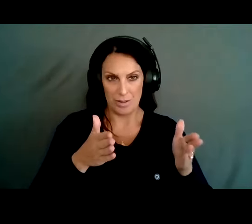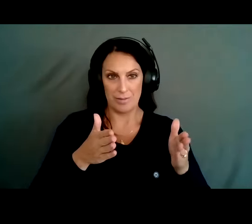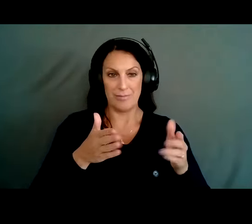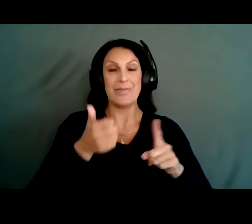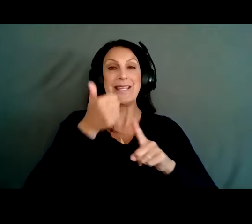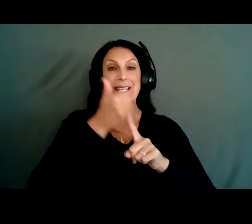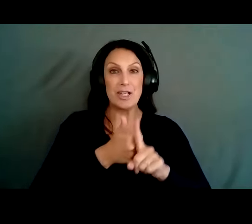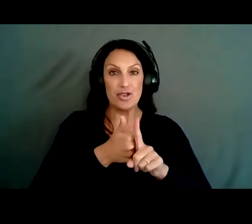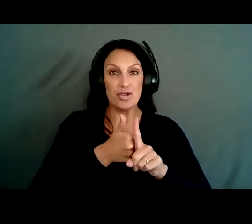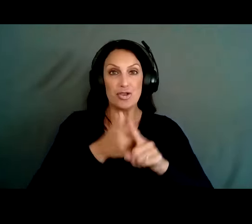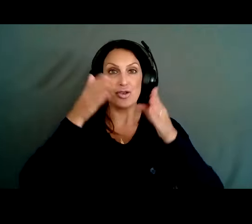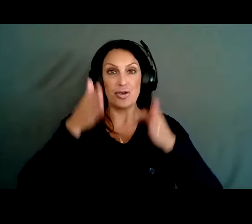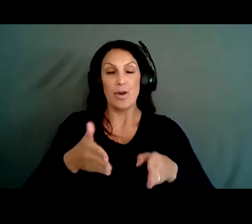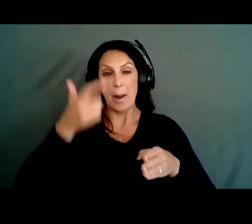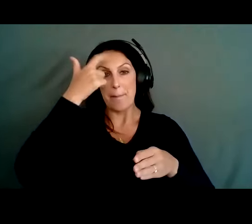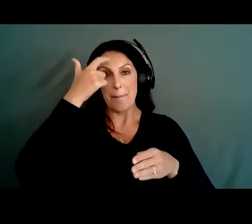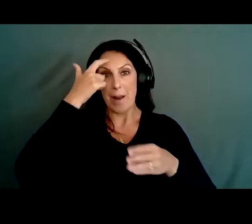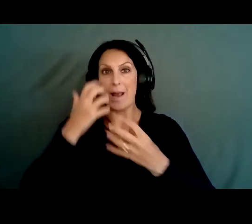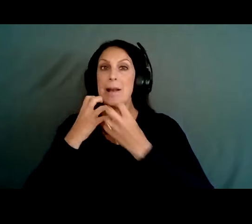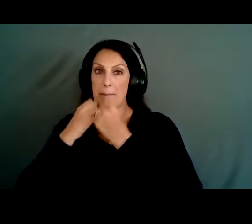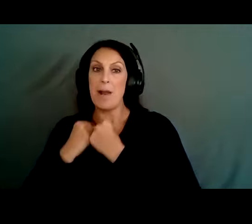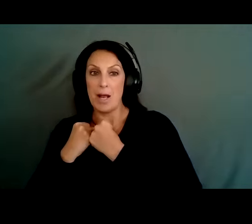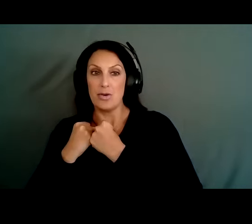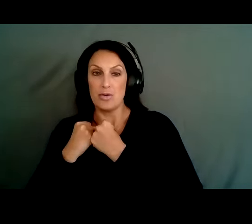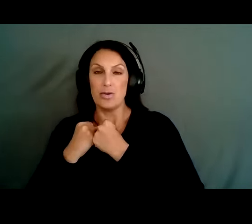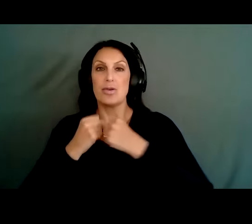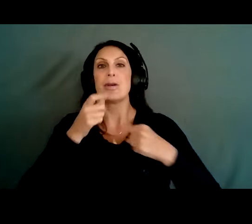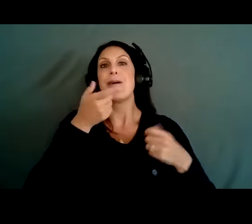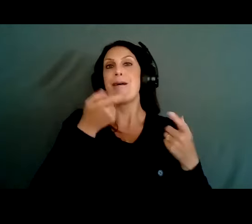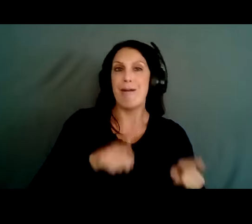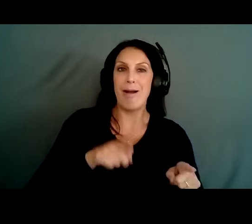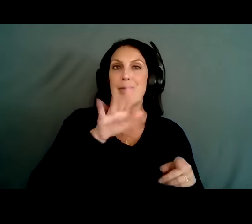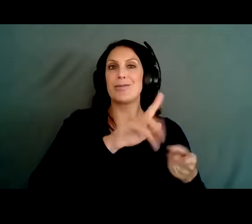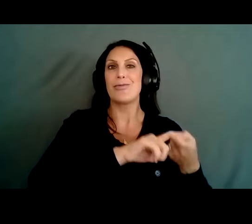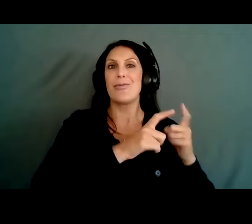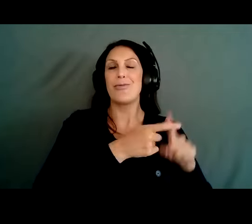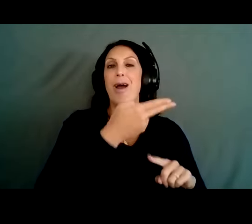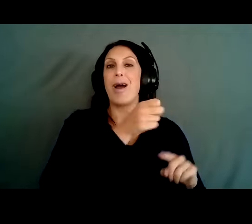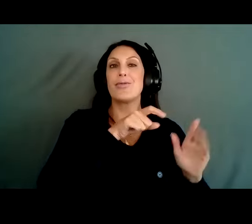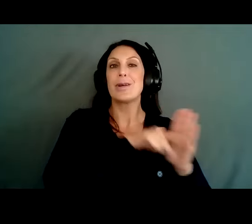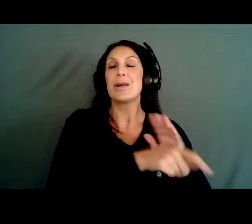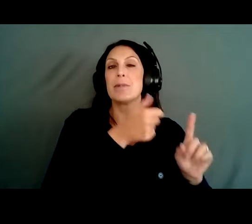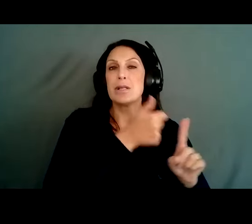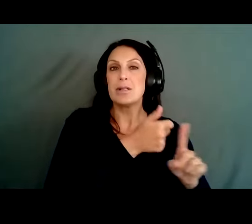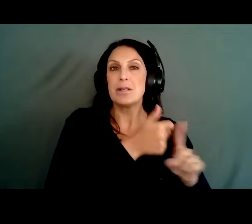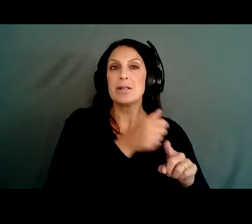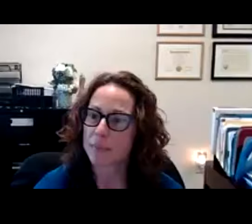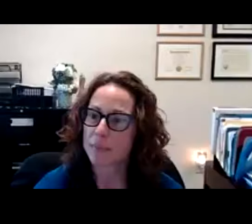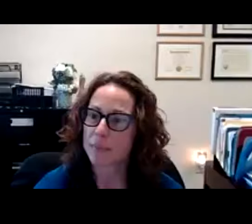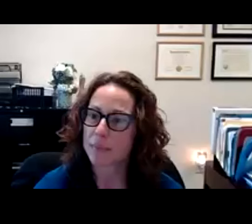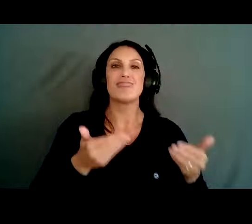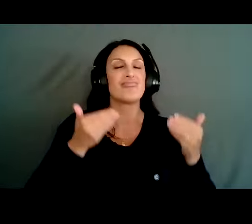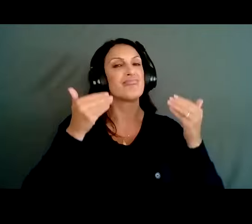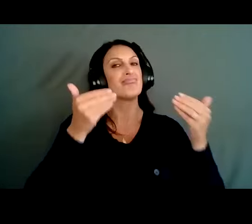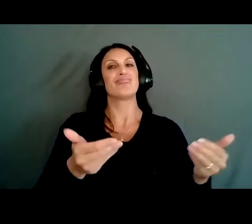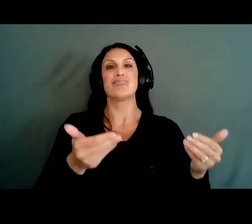the suicide prevention field for two decades since losing a friend to suicide in high school, utilizing his experience to support and develop strategies to